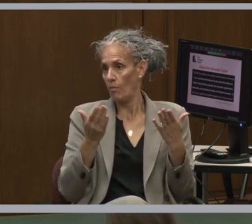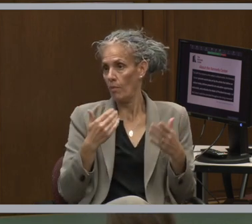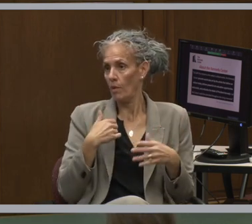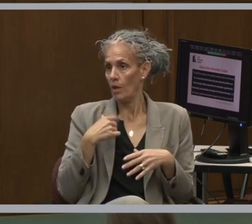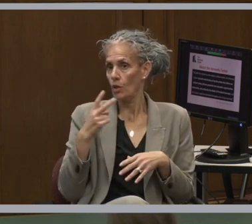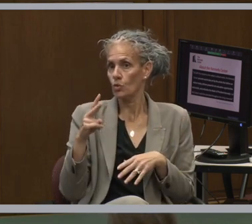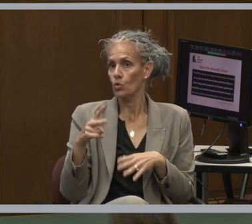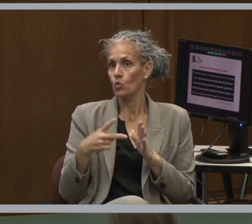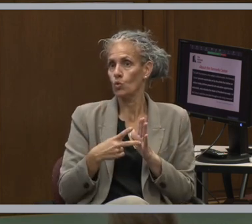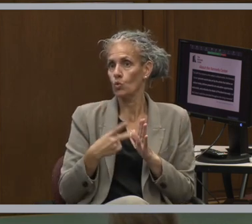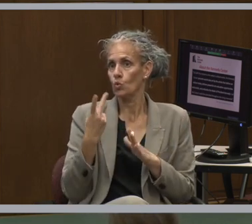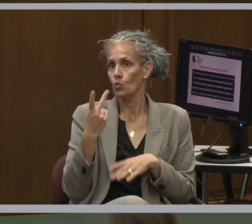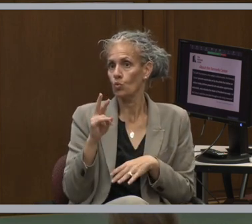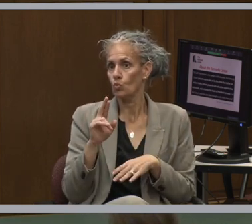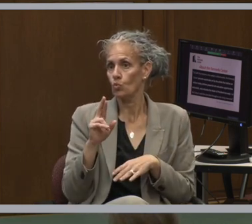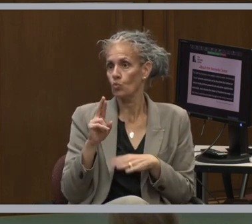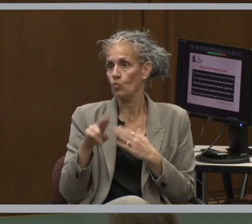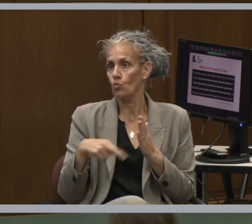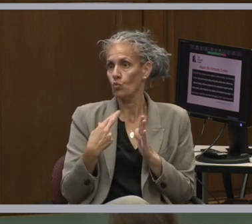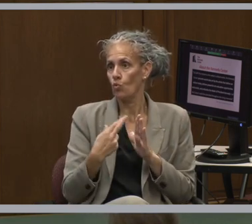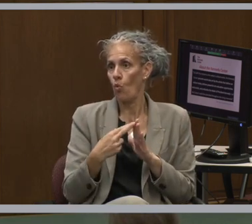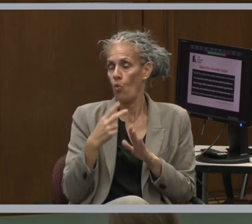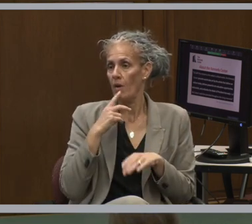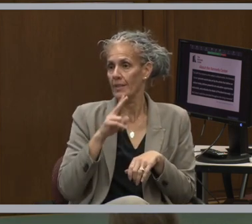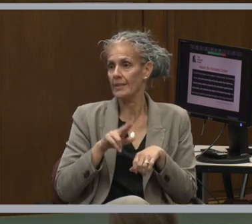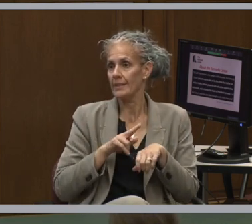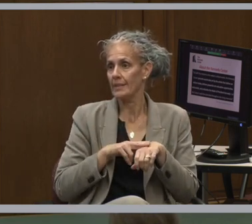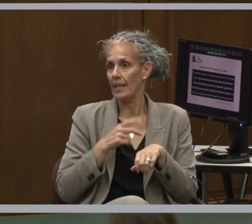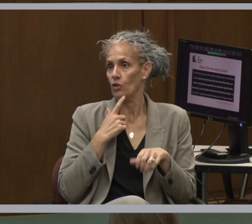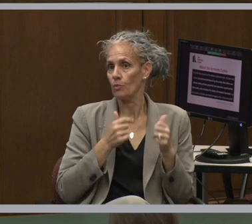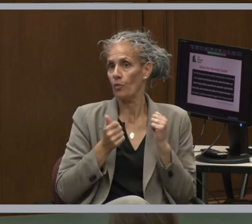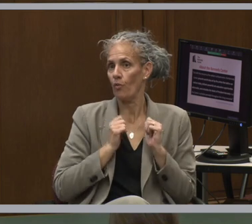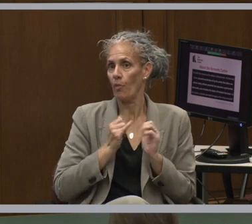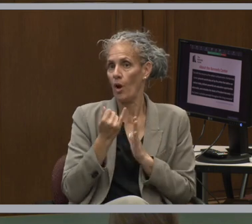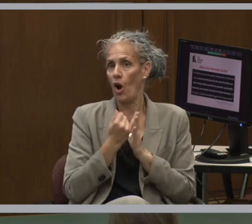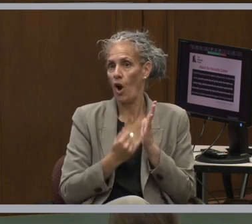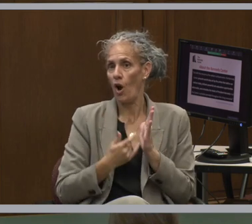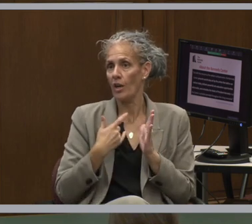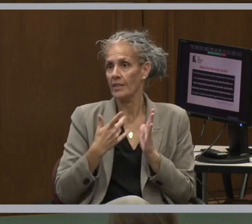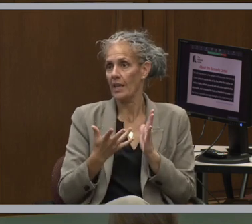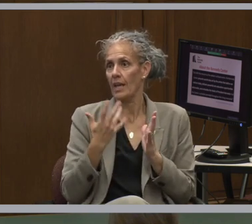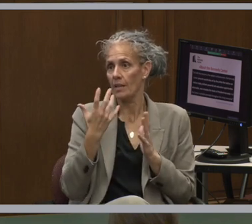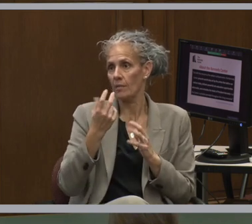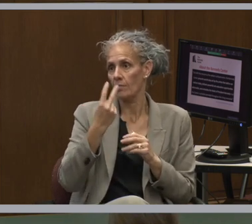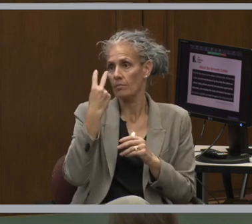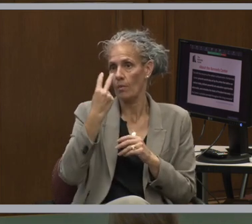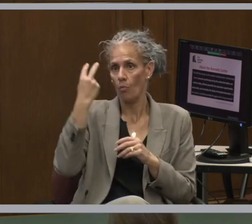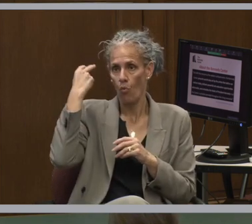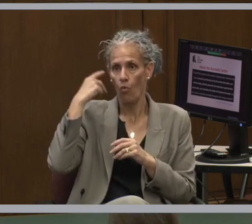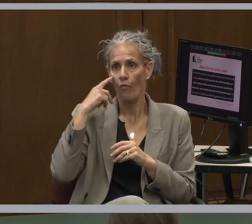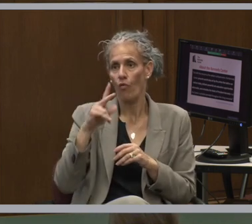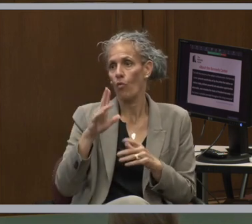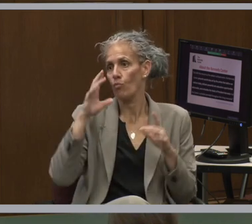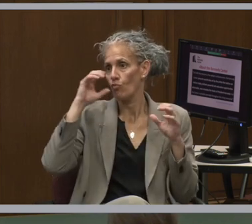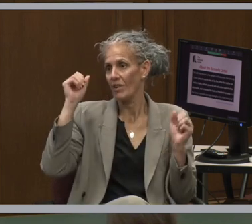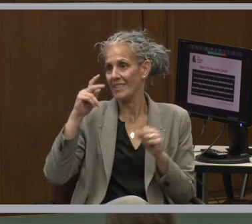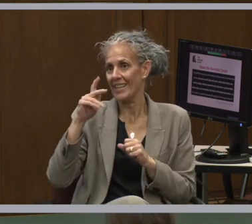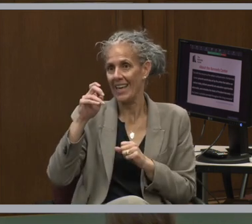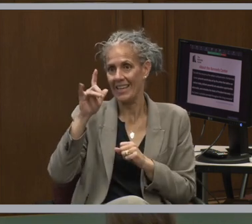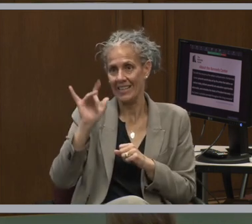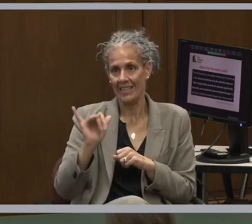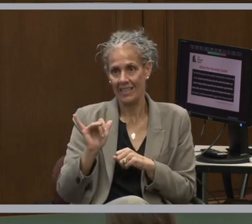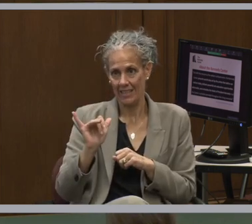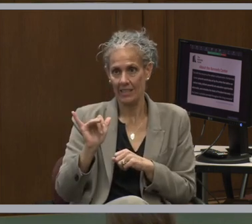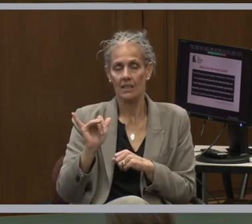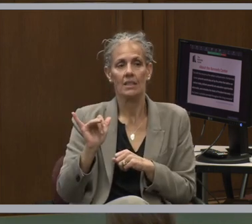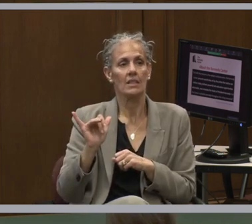role as both the nation's performing arts center, as well as a living memorial to President Kennedy. As such,